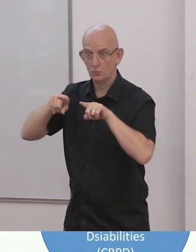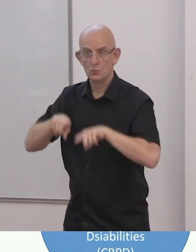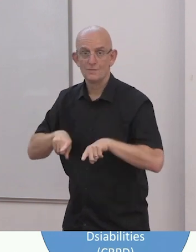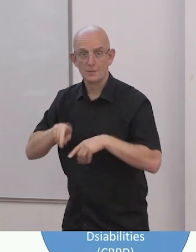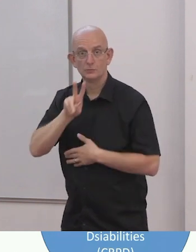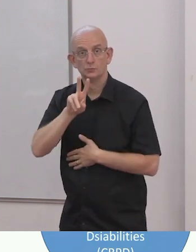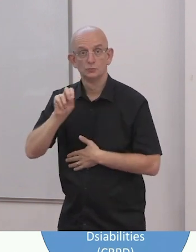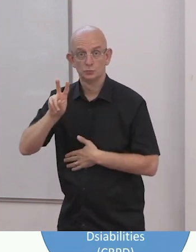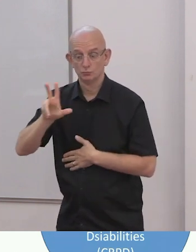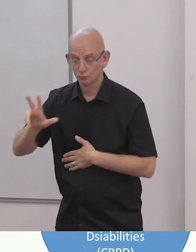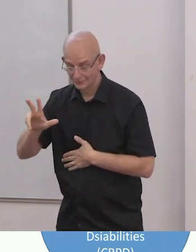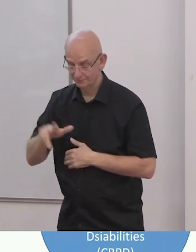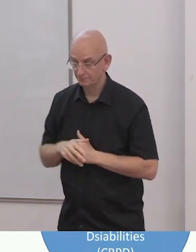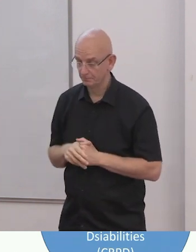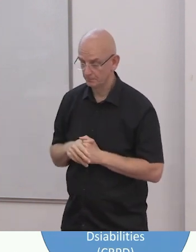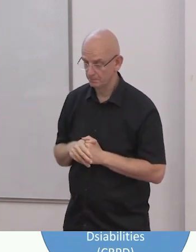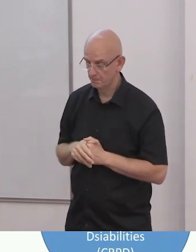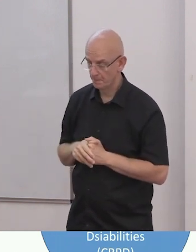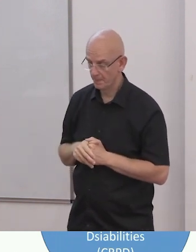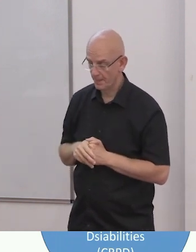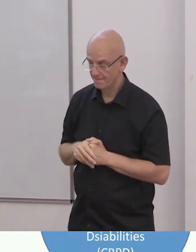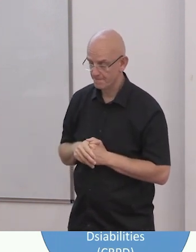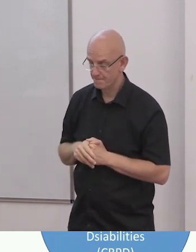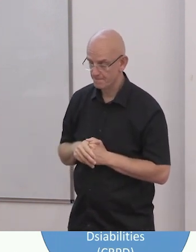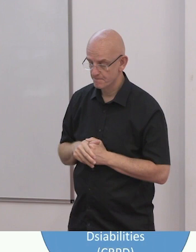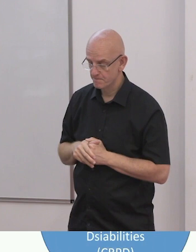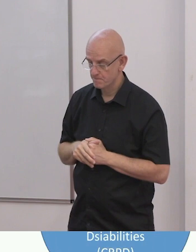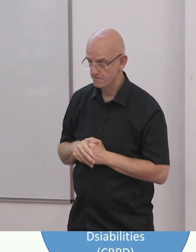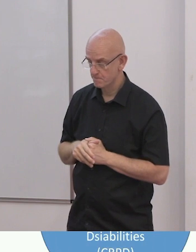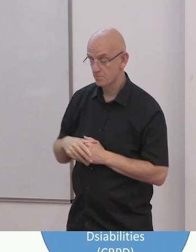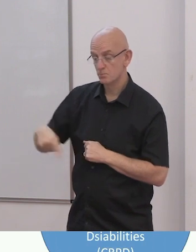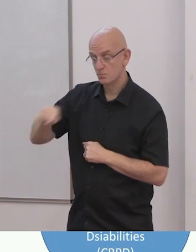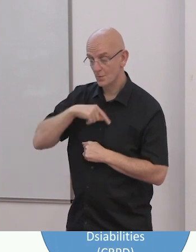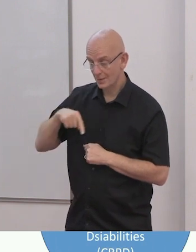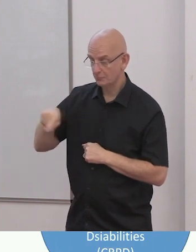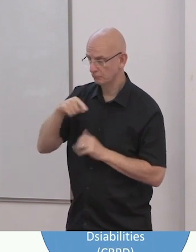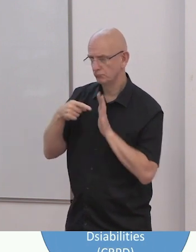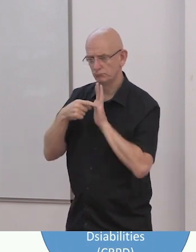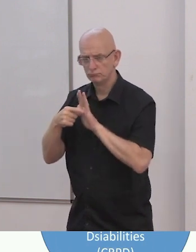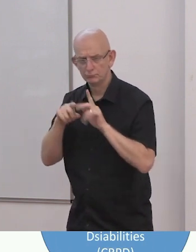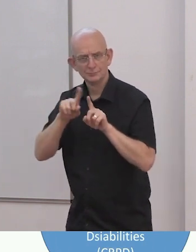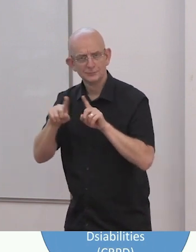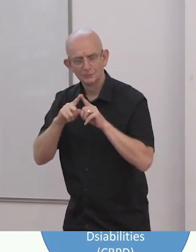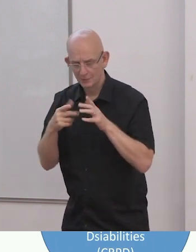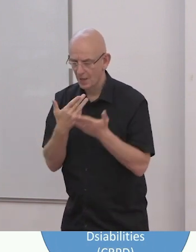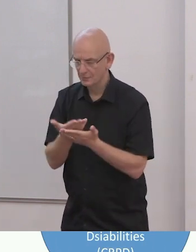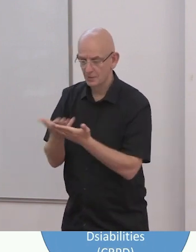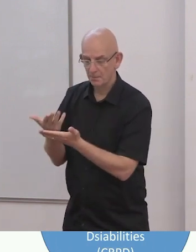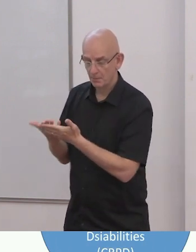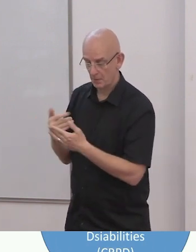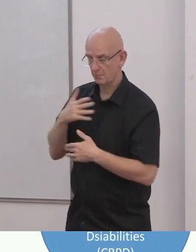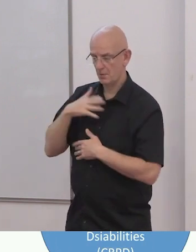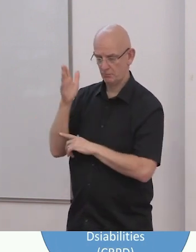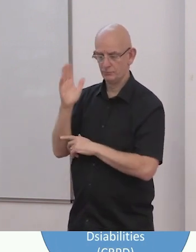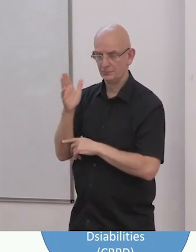Our guiding framework for the work around inclusive education is based on our